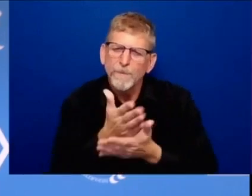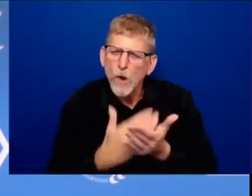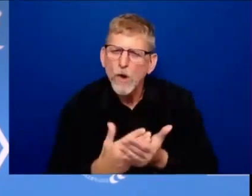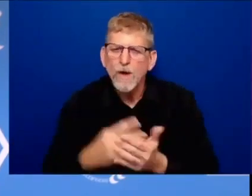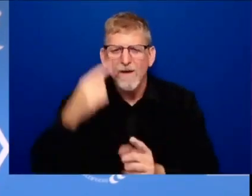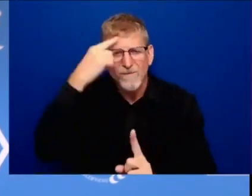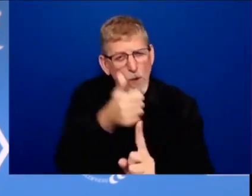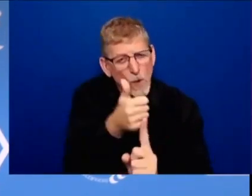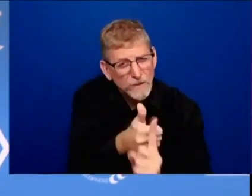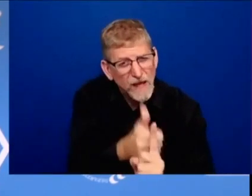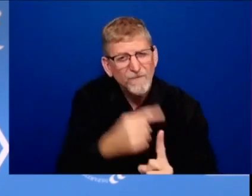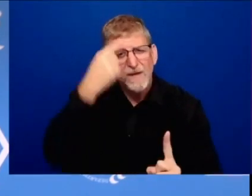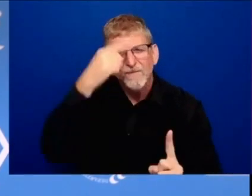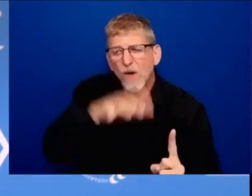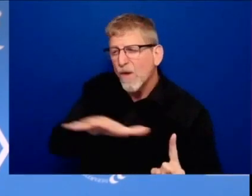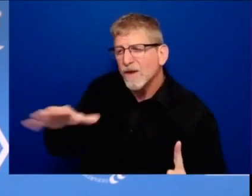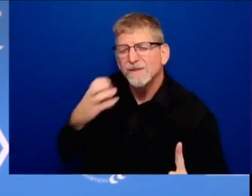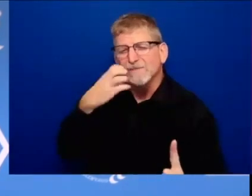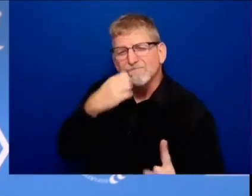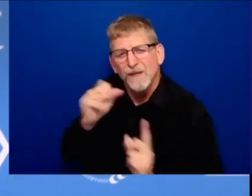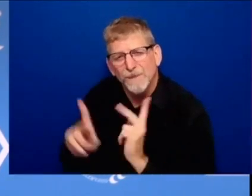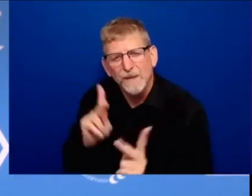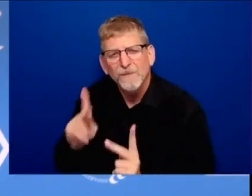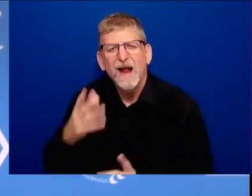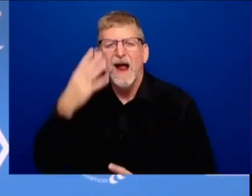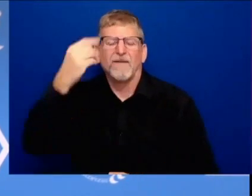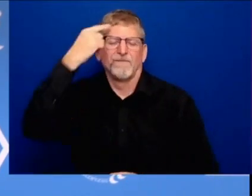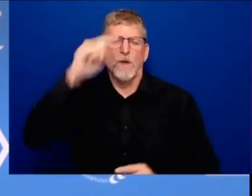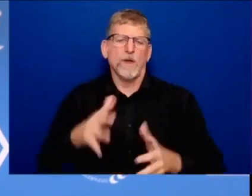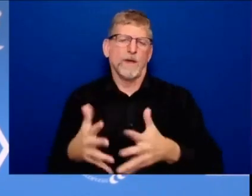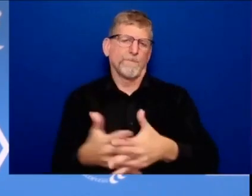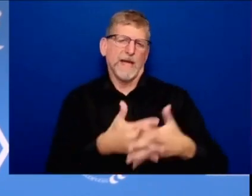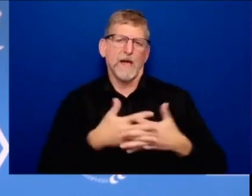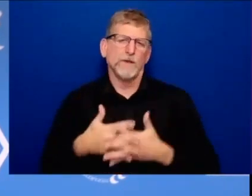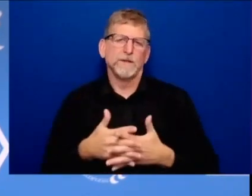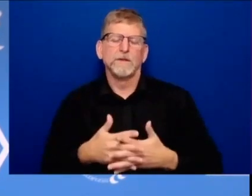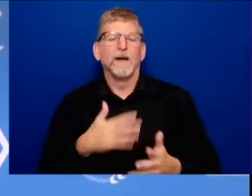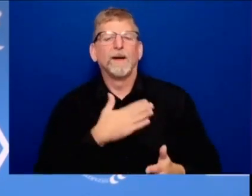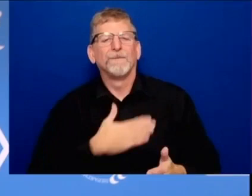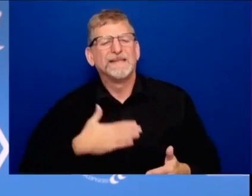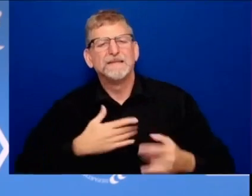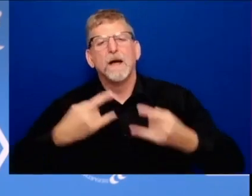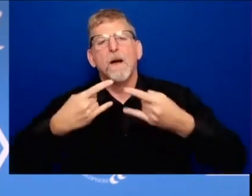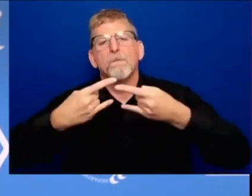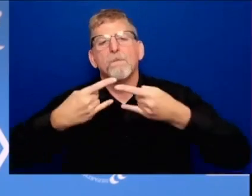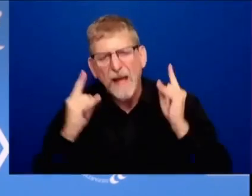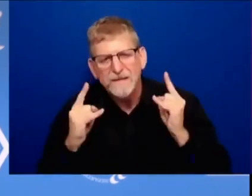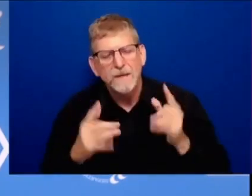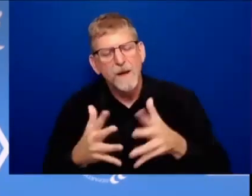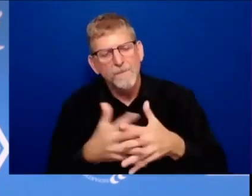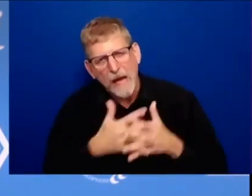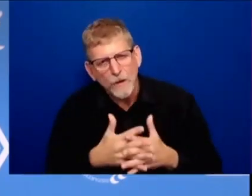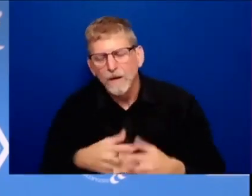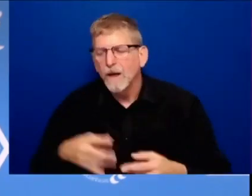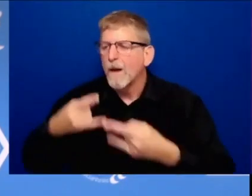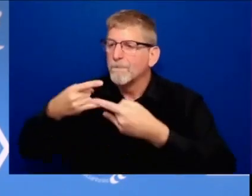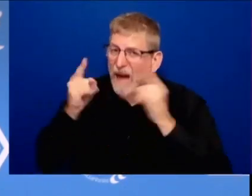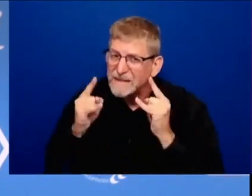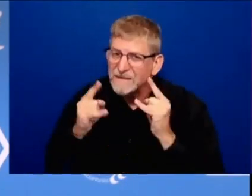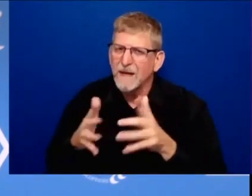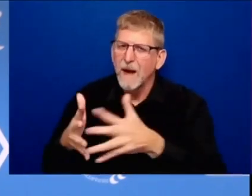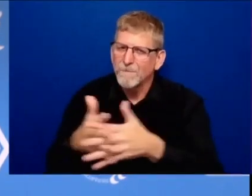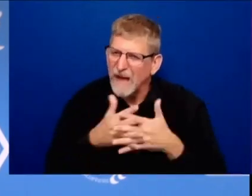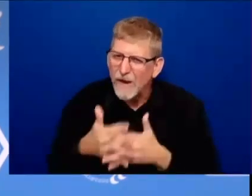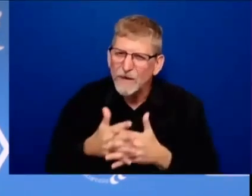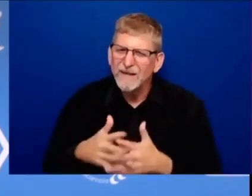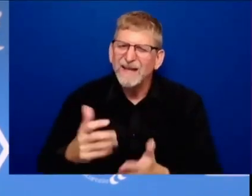mask up america mask up and to really get ahead of this pandemic instead of chasing it